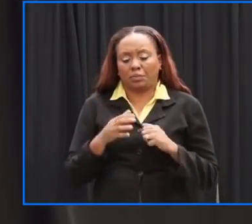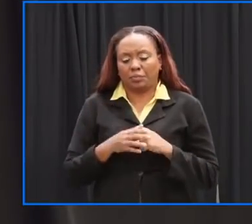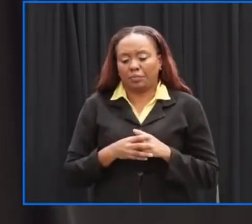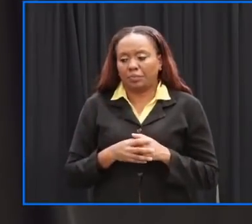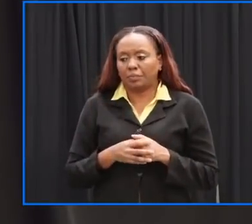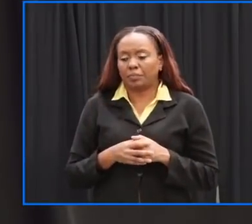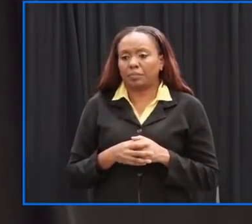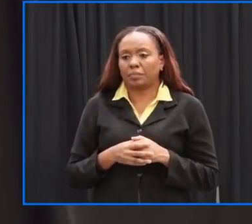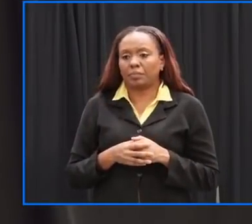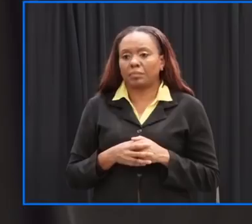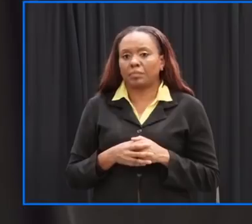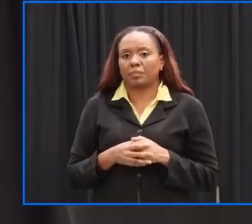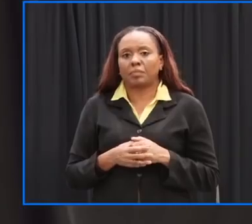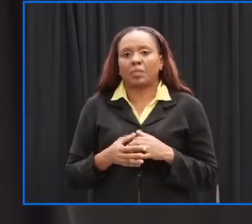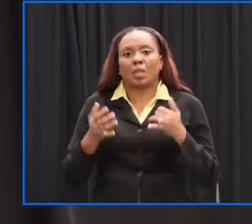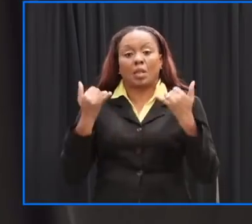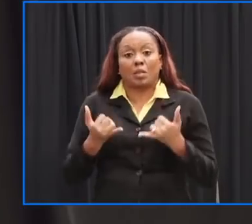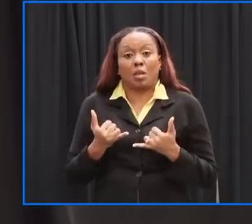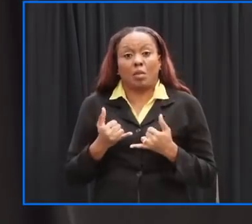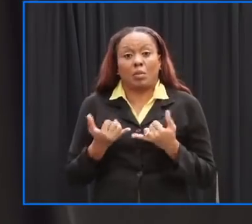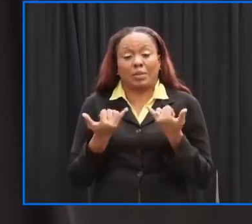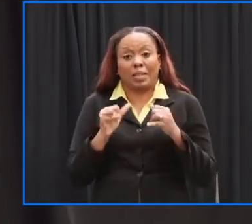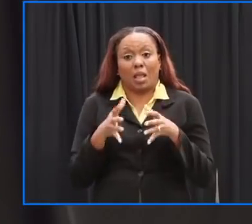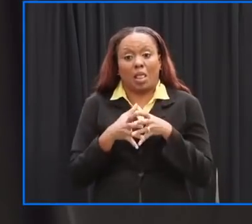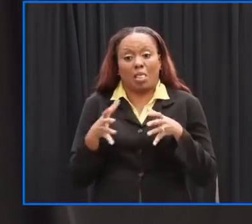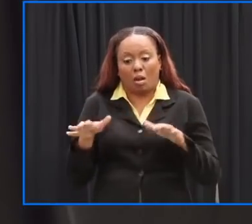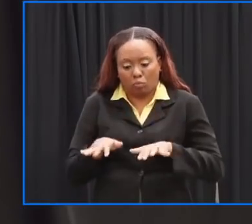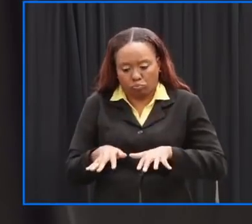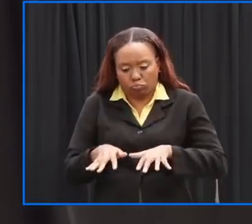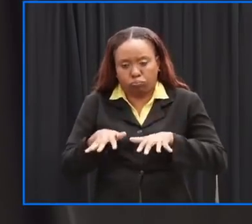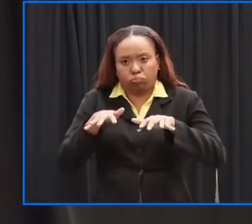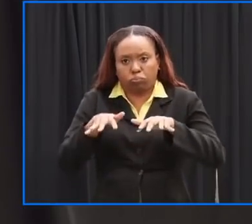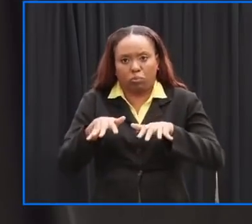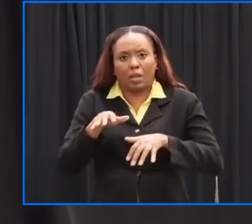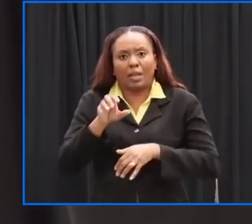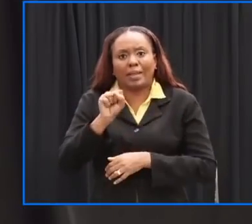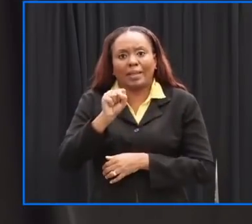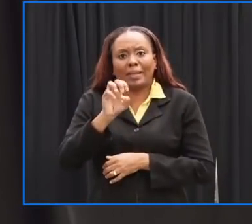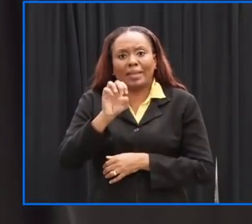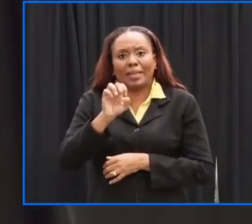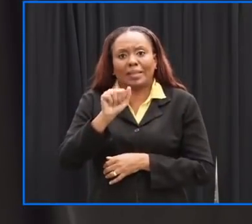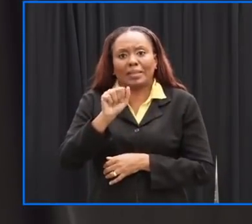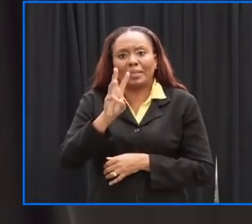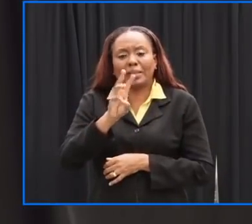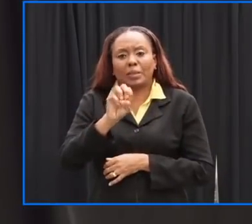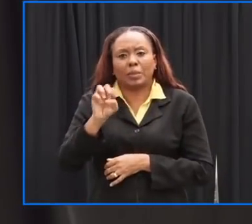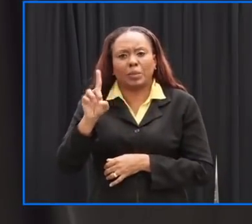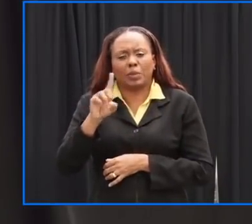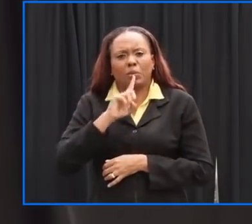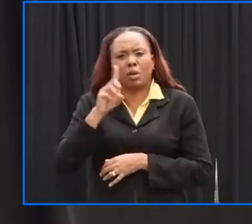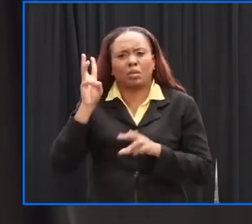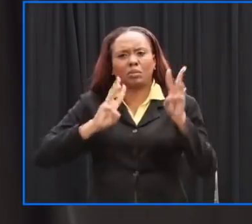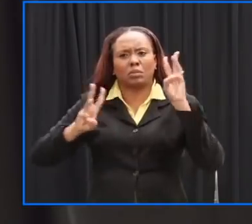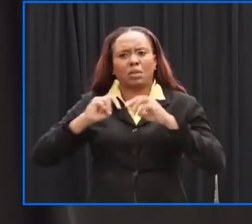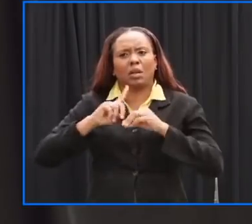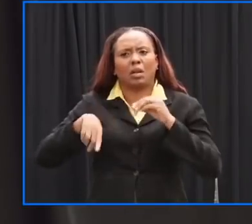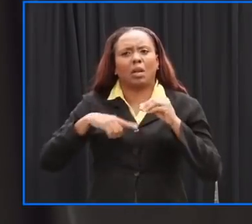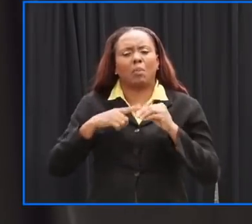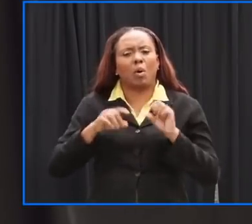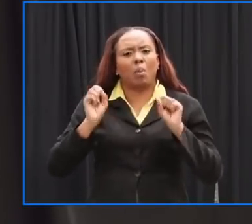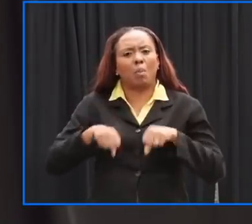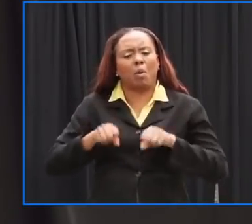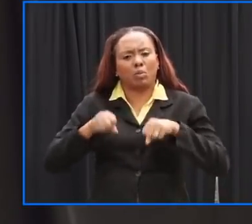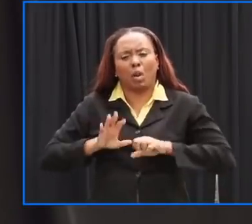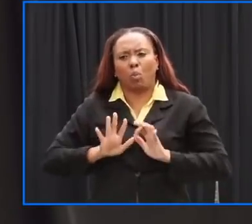uh reduced and therefore that's why we have concern especially at this time in terms of the amount of potential wave